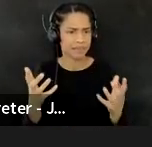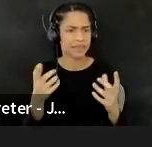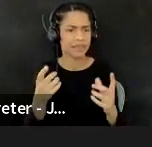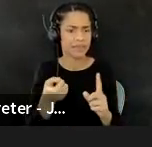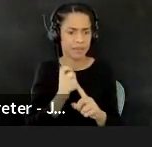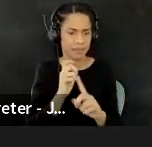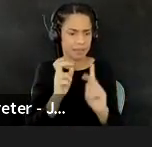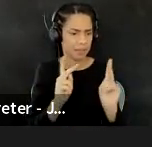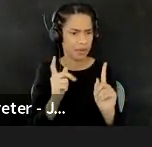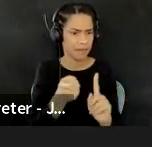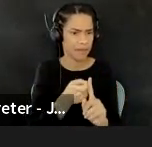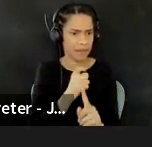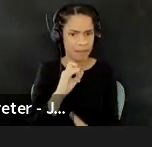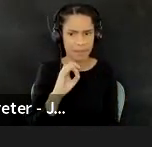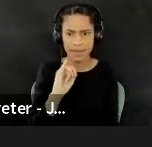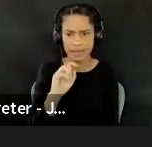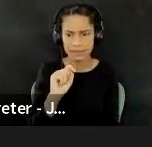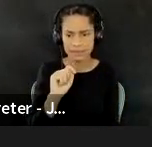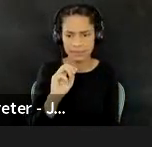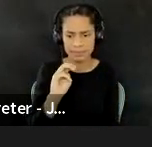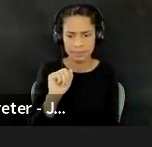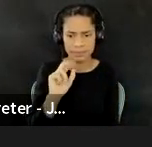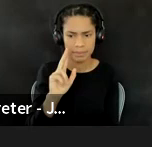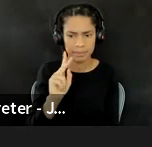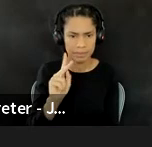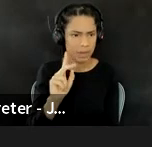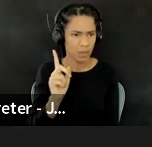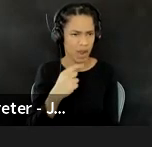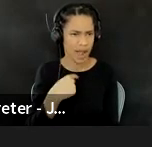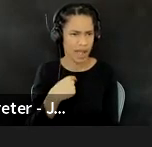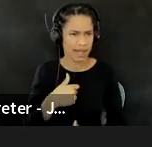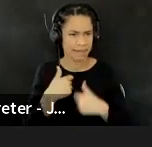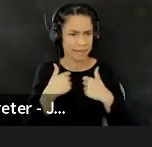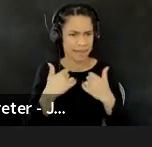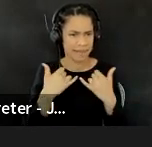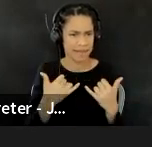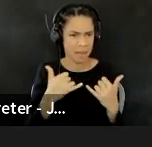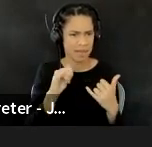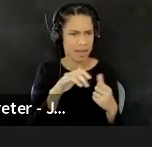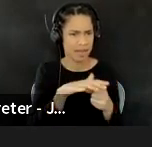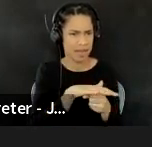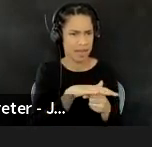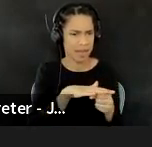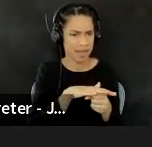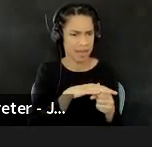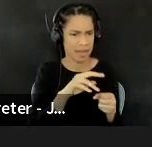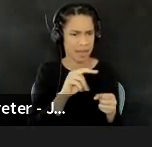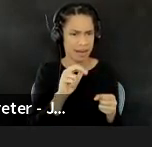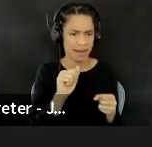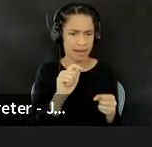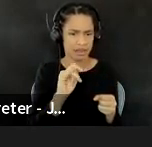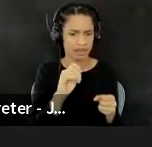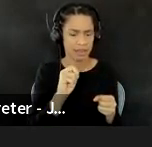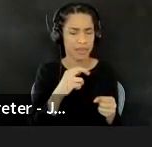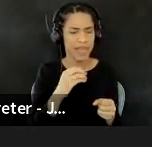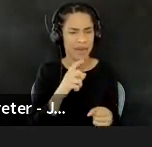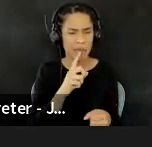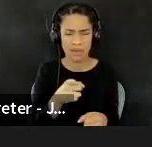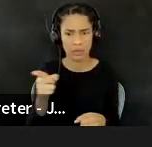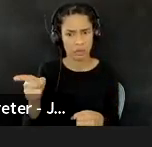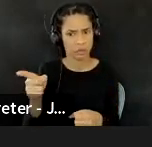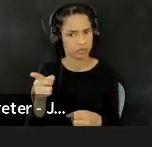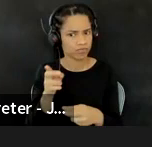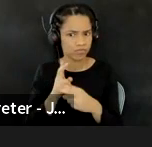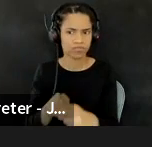Lopadog and Nipmuc Nations, um, where I'm now residing. It's, uh, and I think you just really underscored what